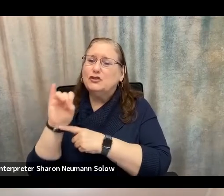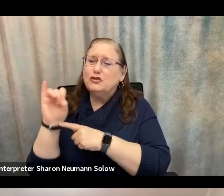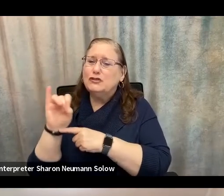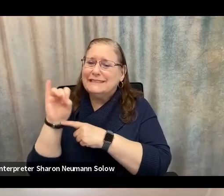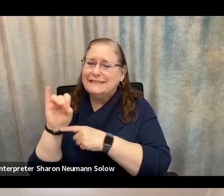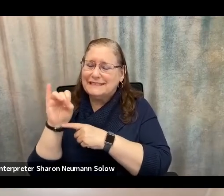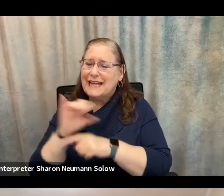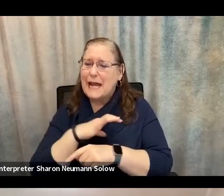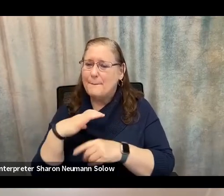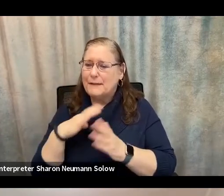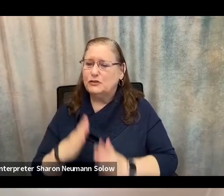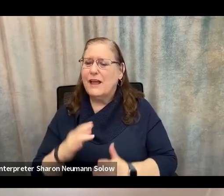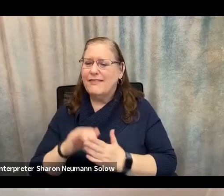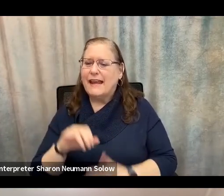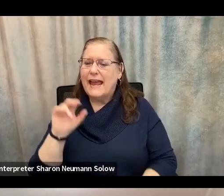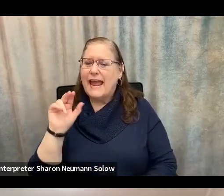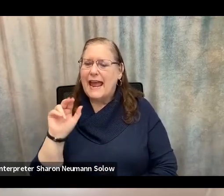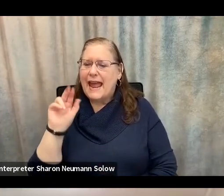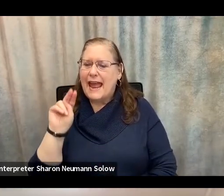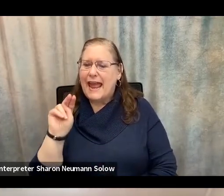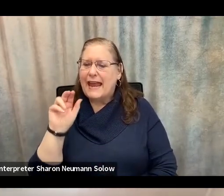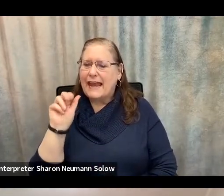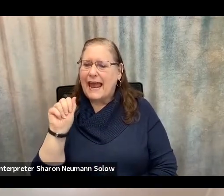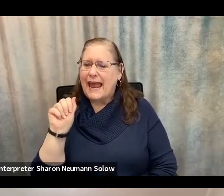Their website is naic.org.